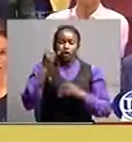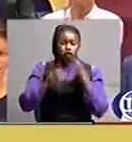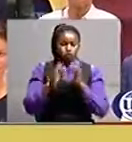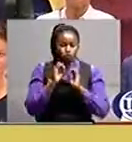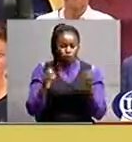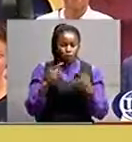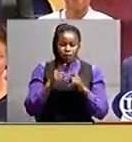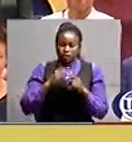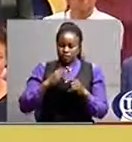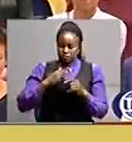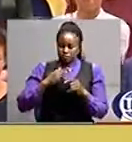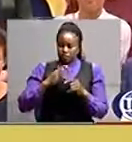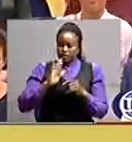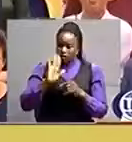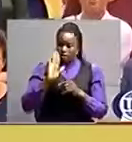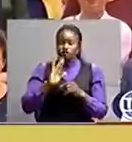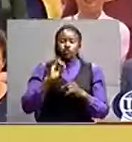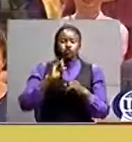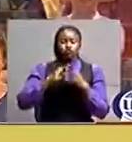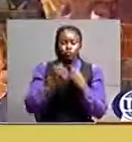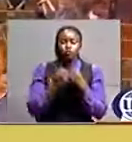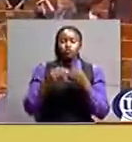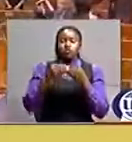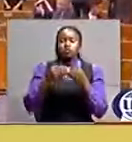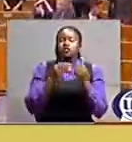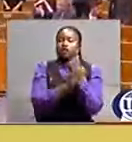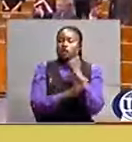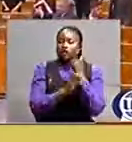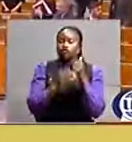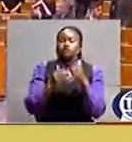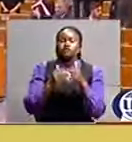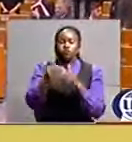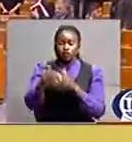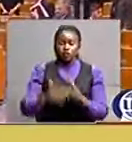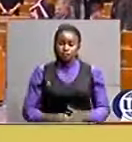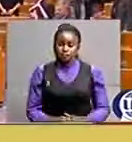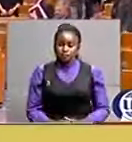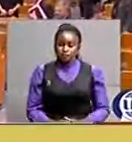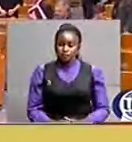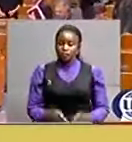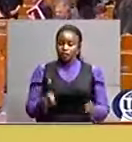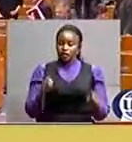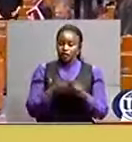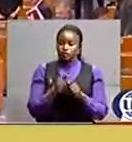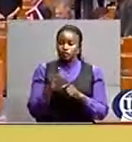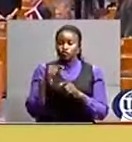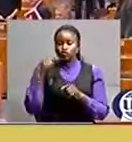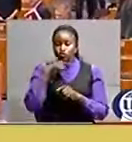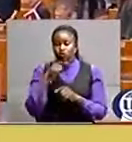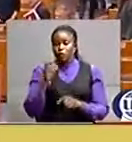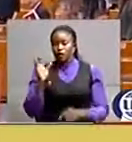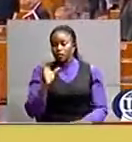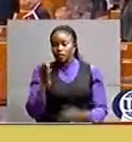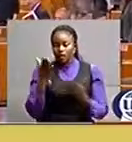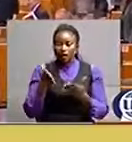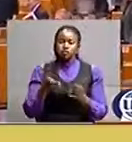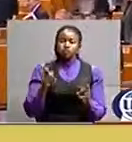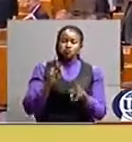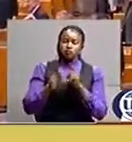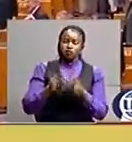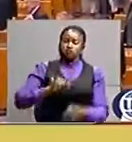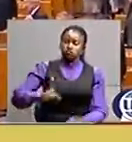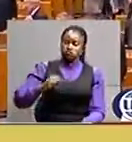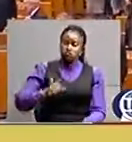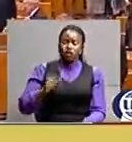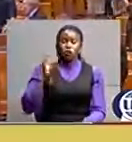job to take the country forward brexit parties were held in pubs and social clubs across the uk as the country counted